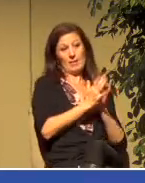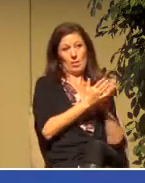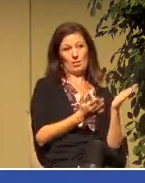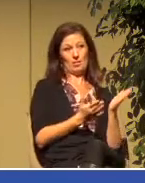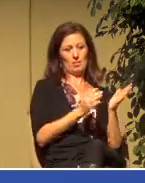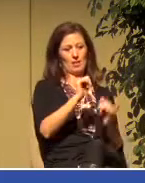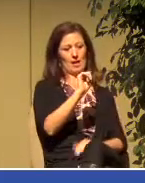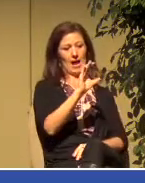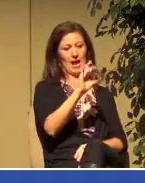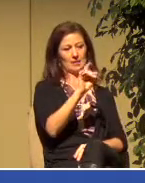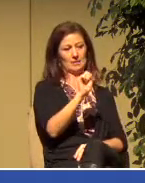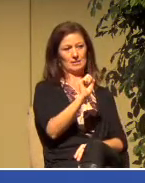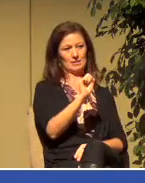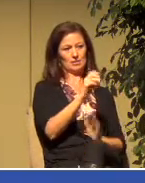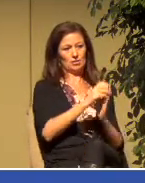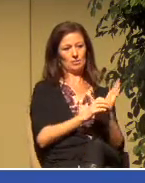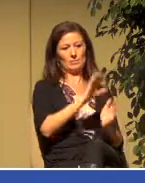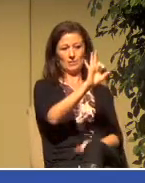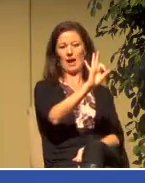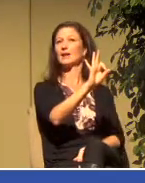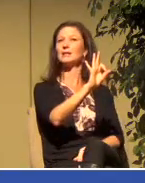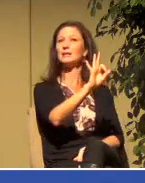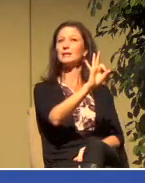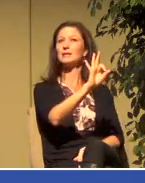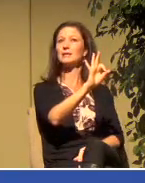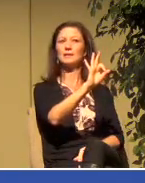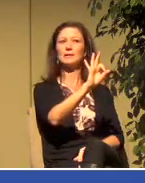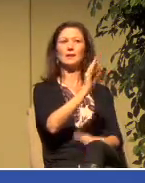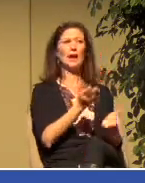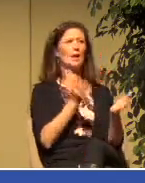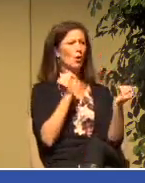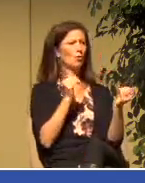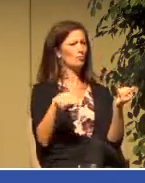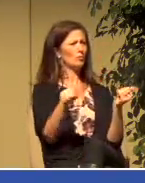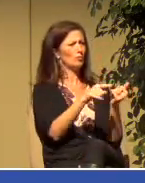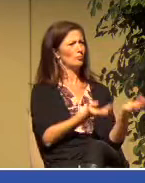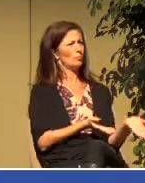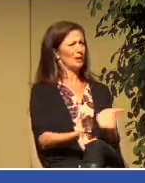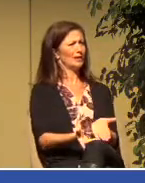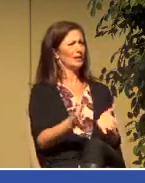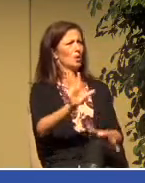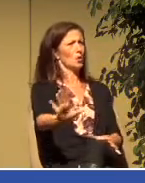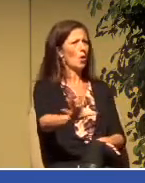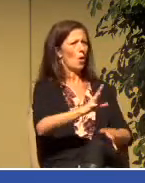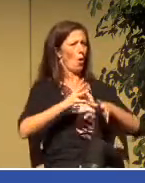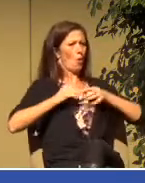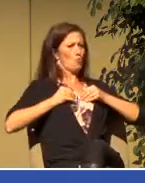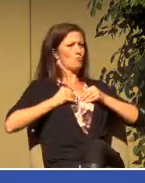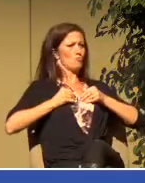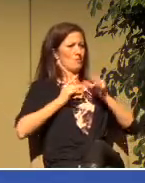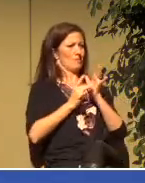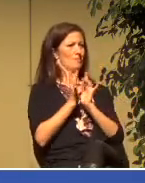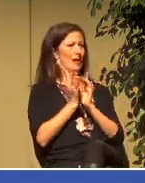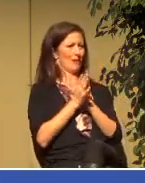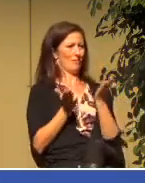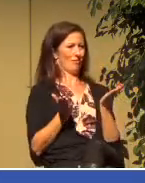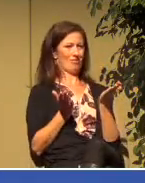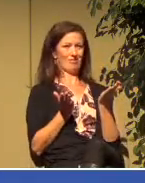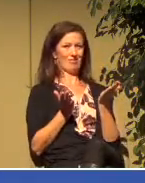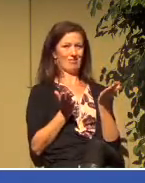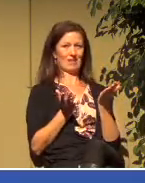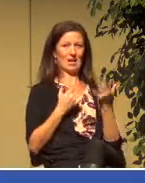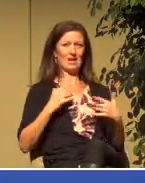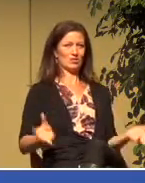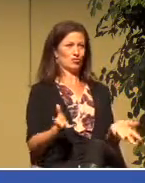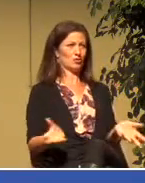Acts chapter 9. I hope that you have brought your own Bible. I always encourage my congregation to do that, to carry